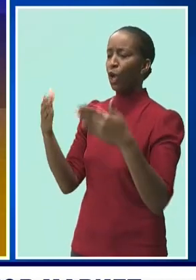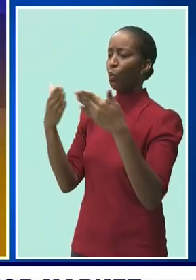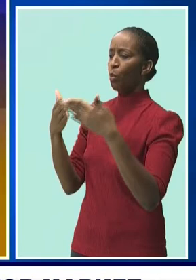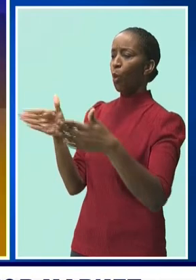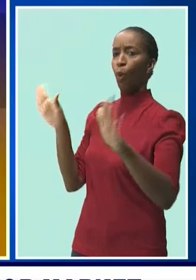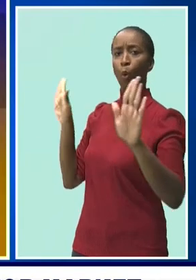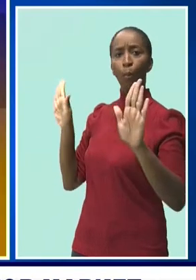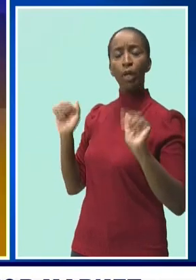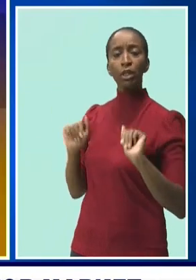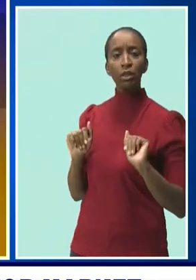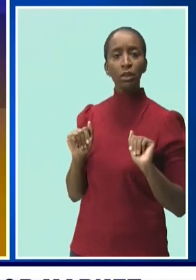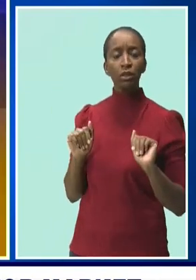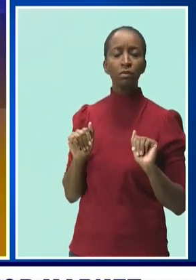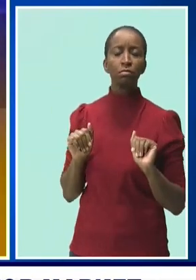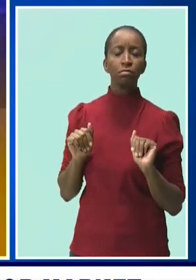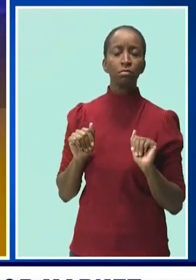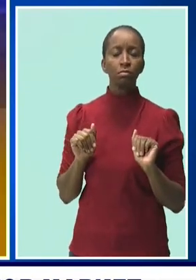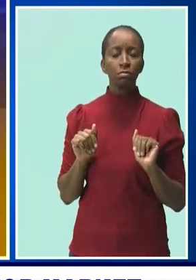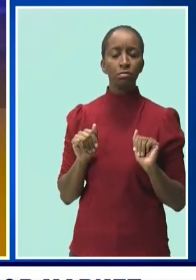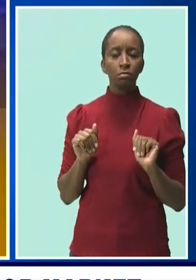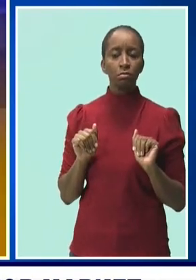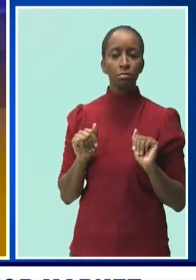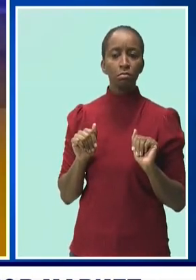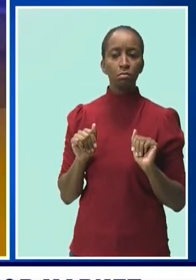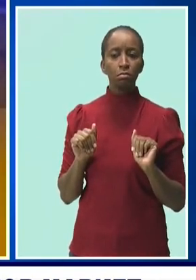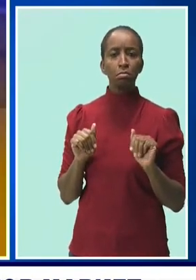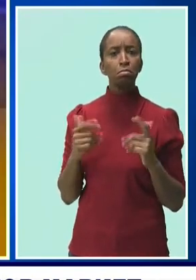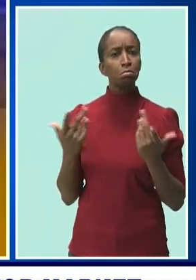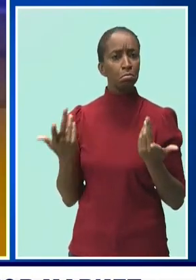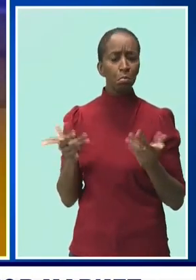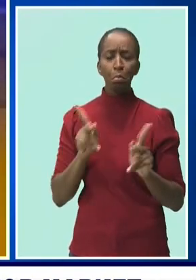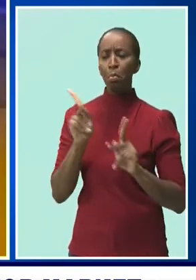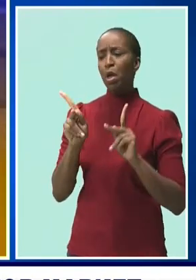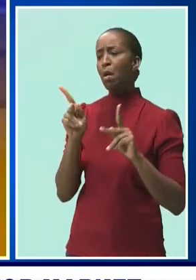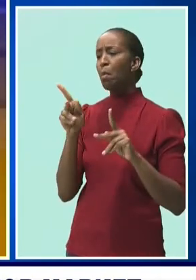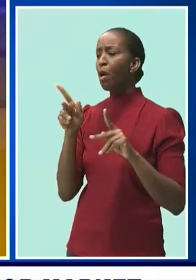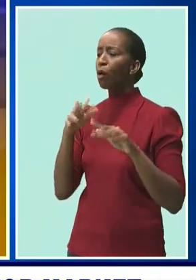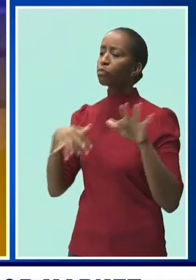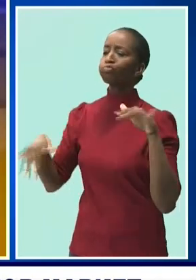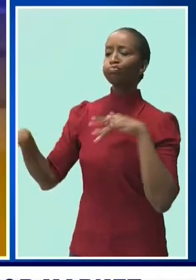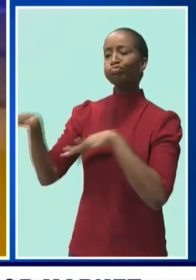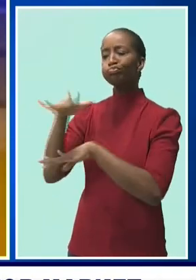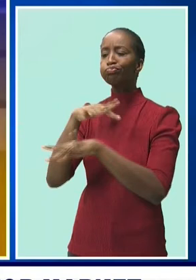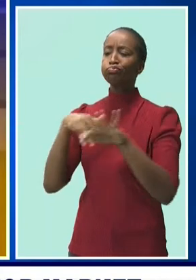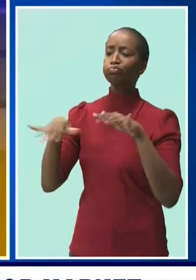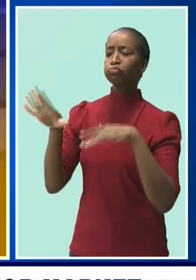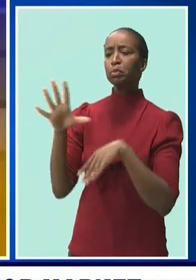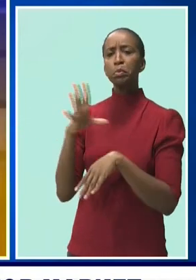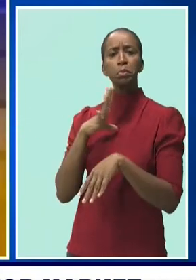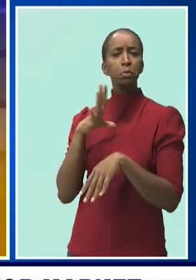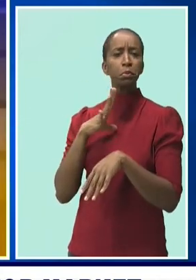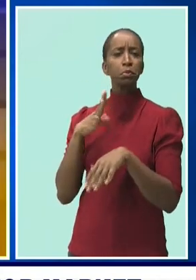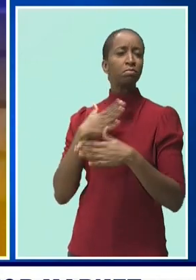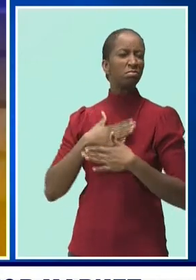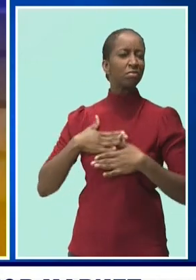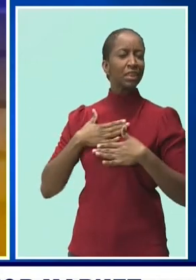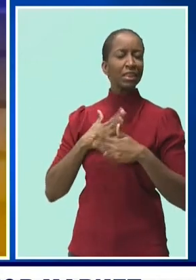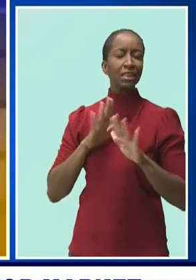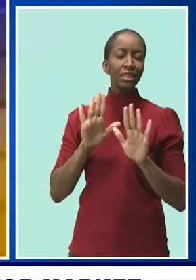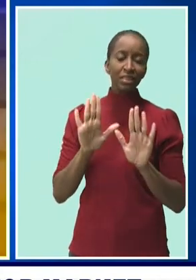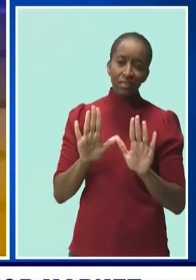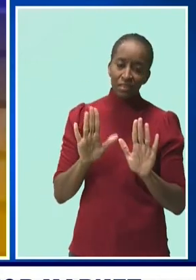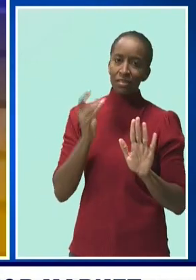an ambience which is favourable but at the same time it also exposes